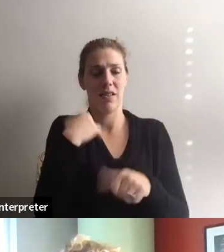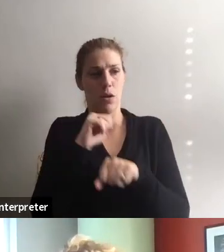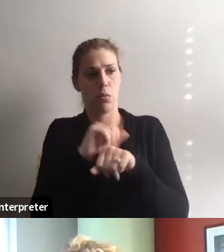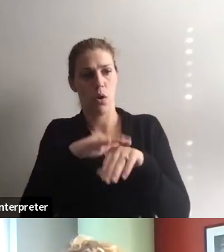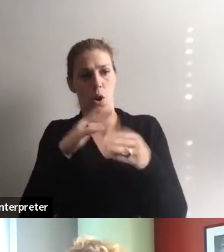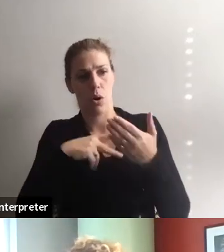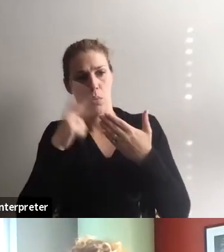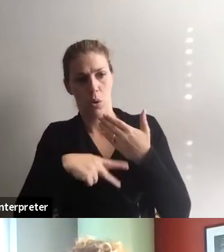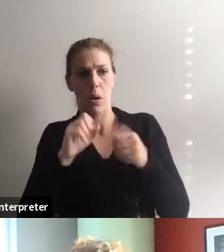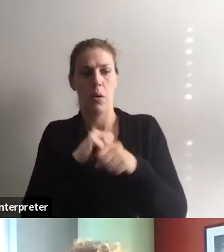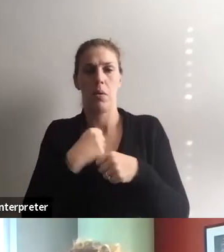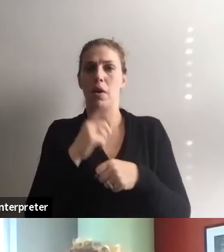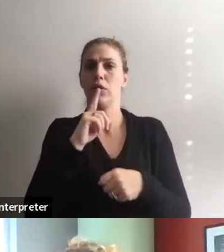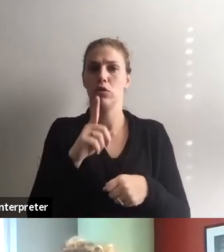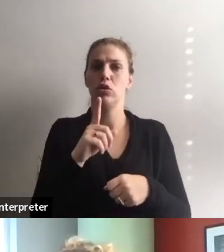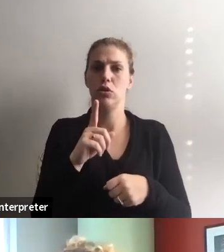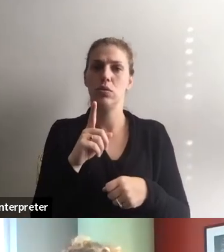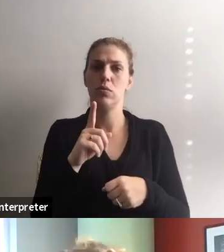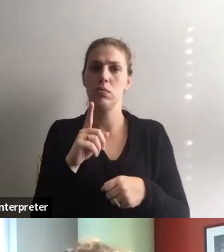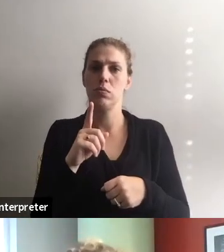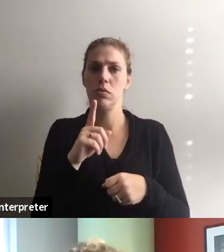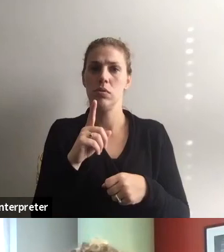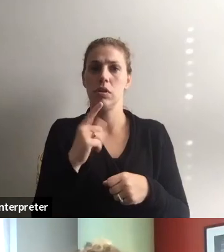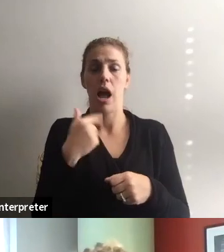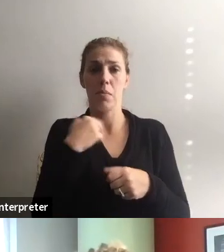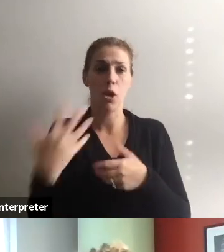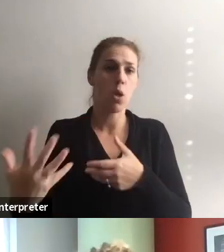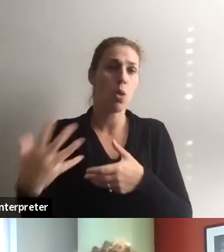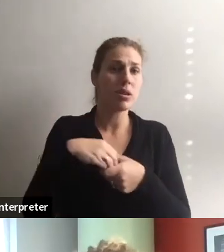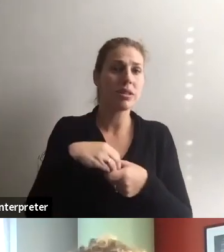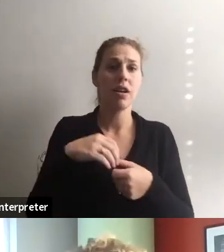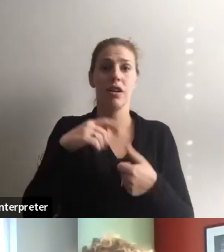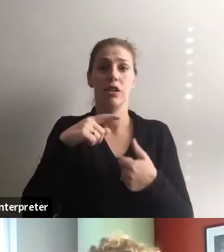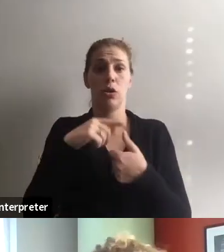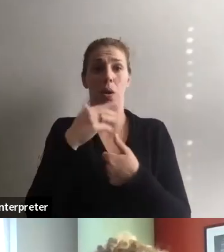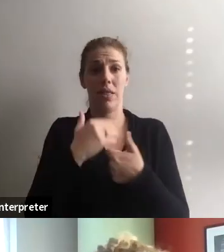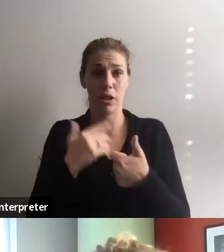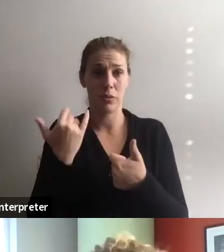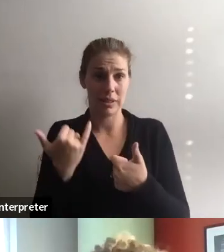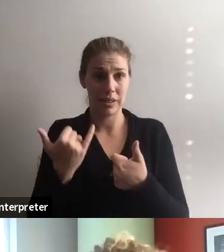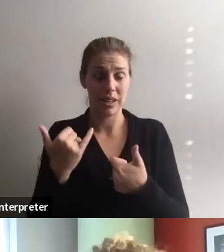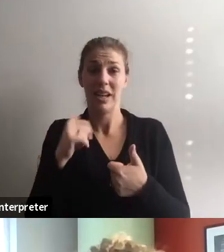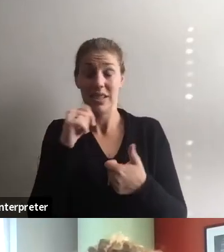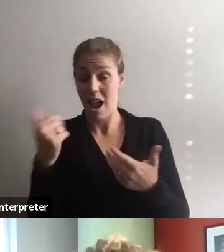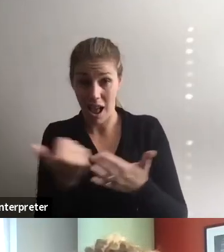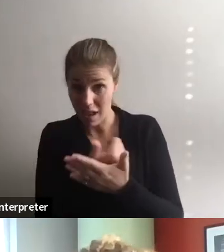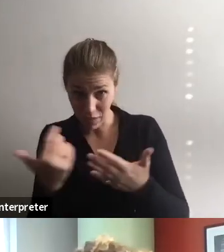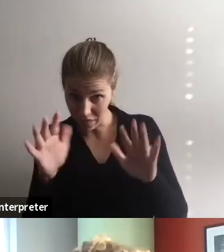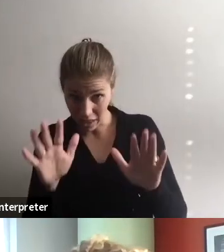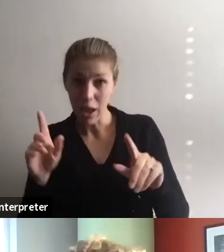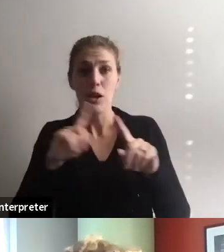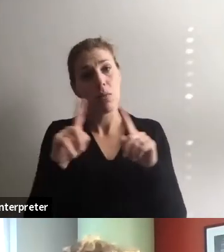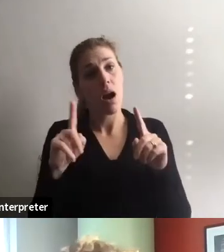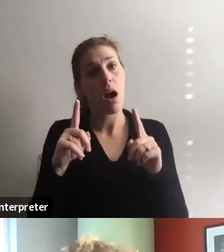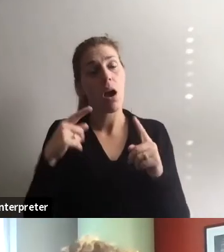programs that I need to make sure being as inclusive as possible. So the things that are on my list right now, which doesn't cover everything in the world, certainly, but